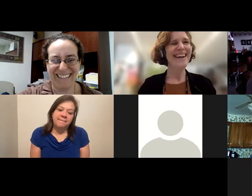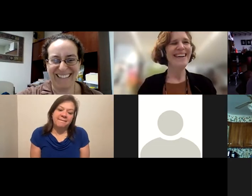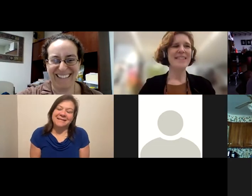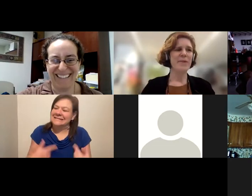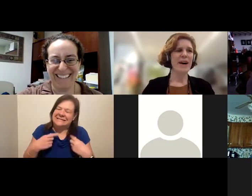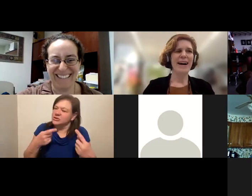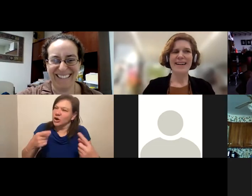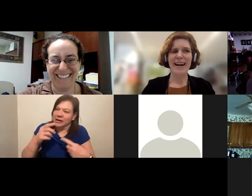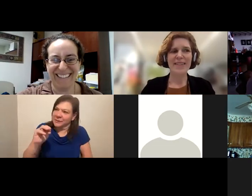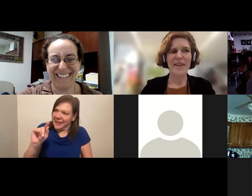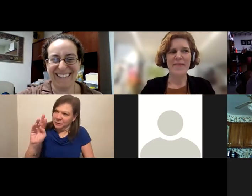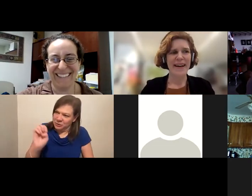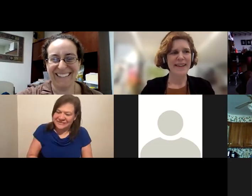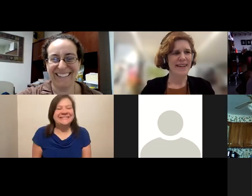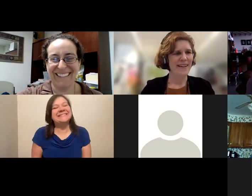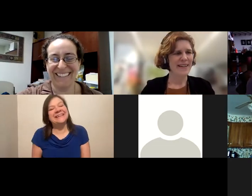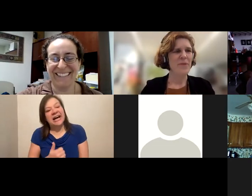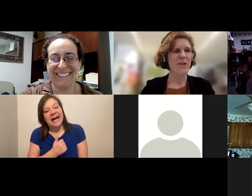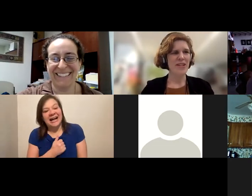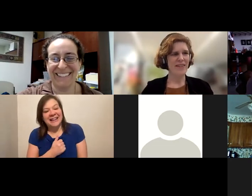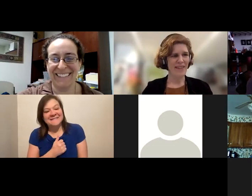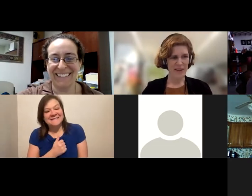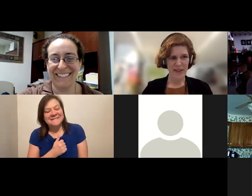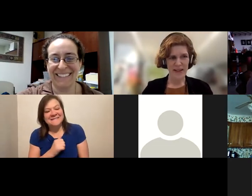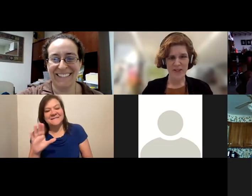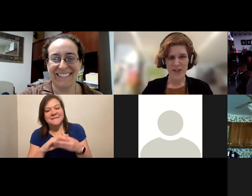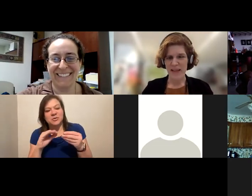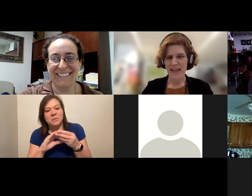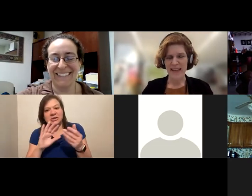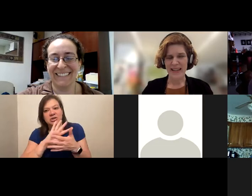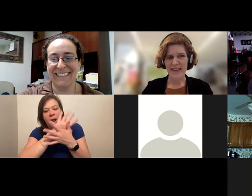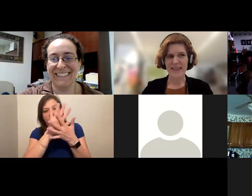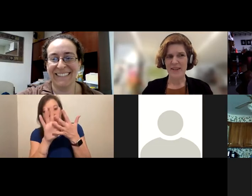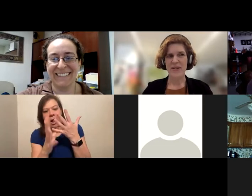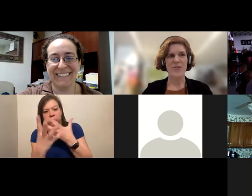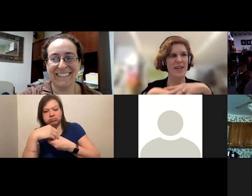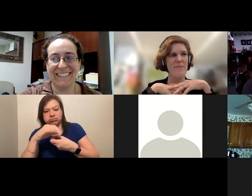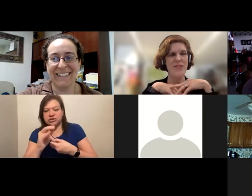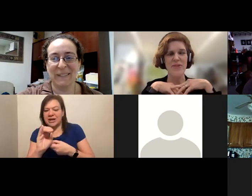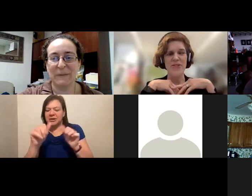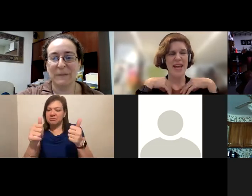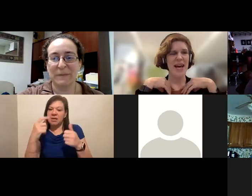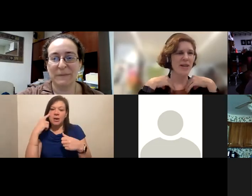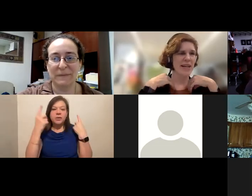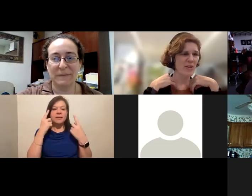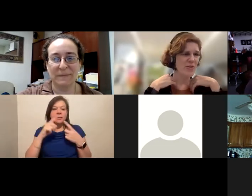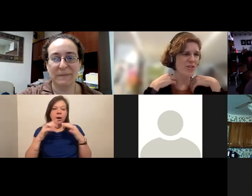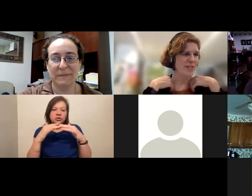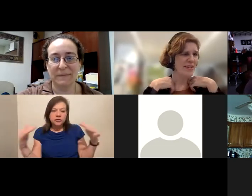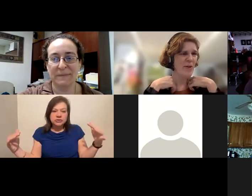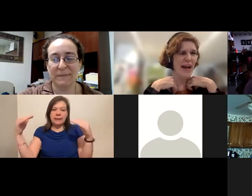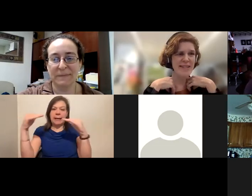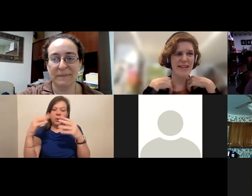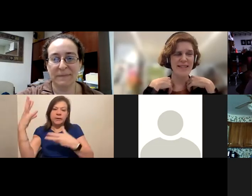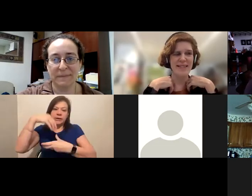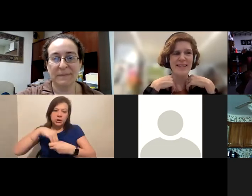Sorry. So I love that, that you mentioned all of that, Jamie. And I think, you as we're thinking about diversity, equity, inclusion,